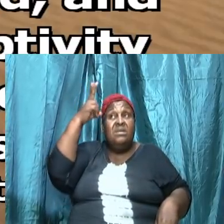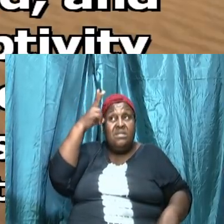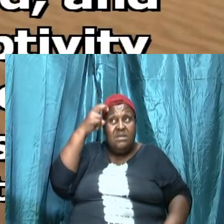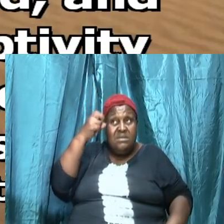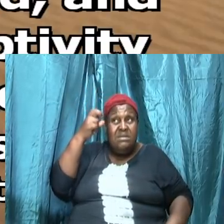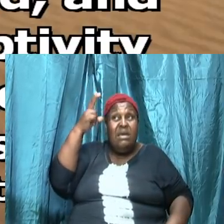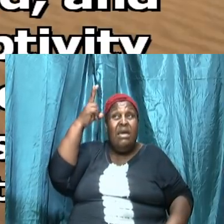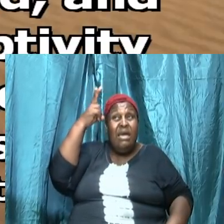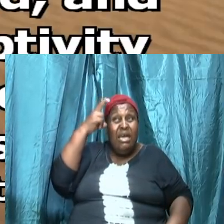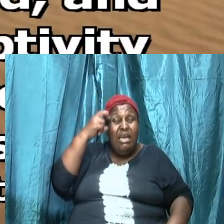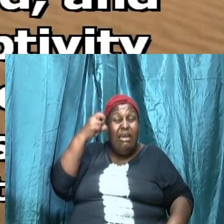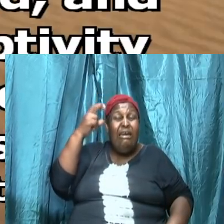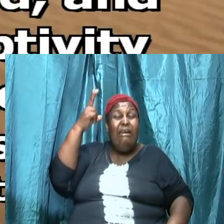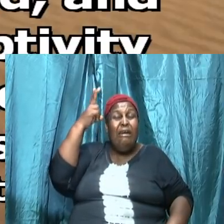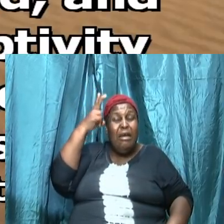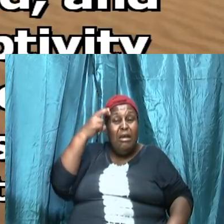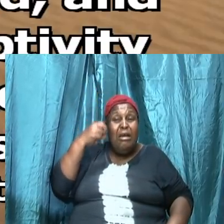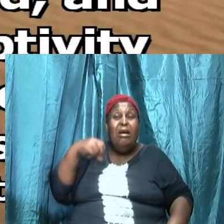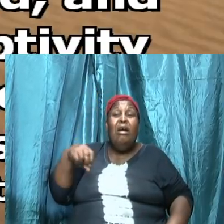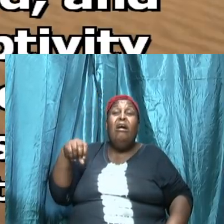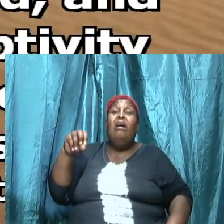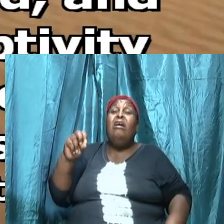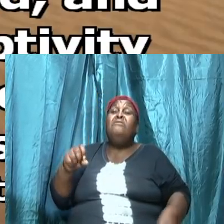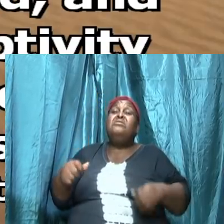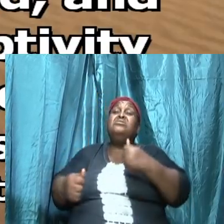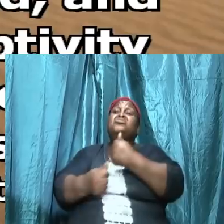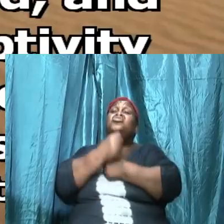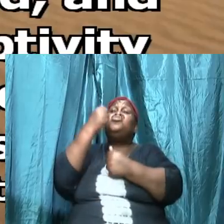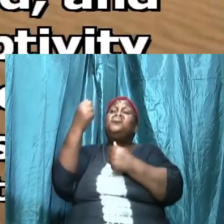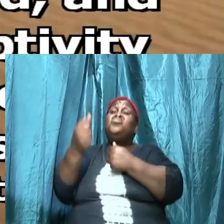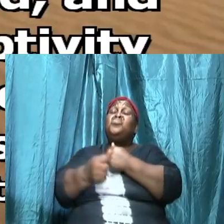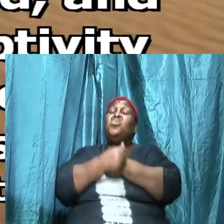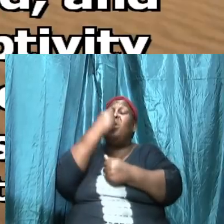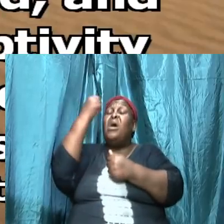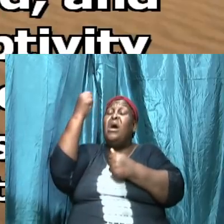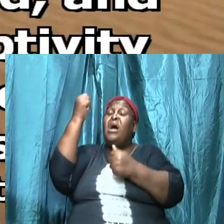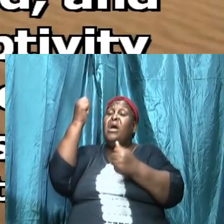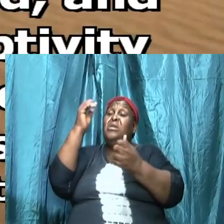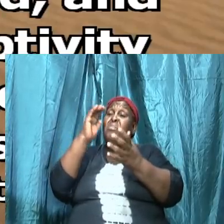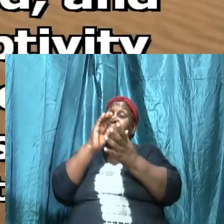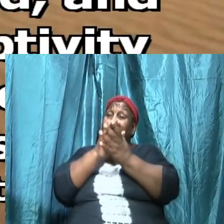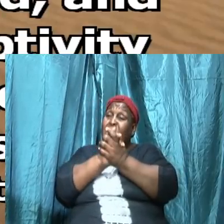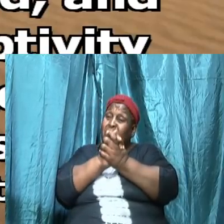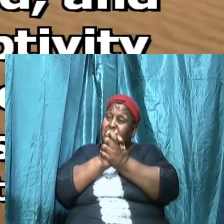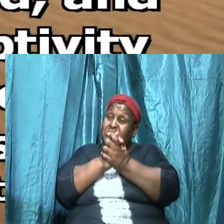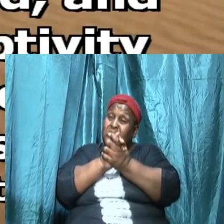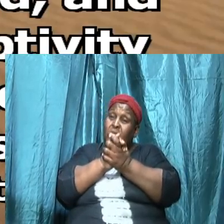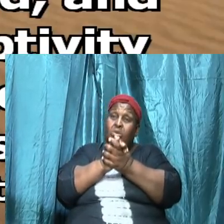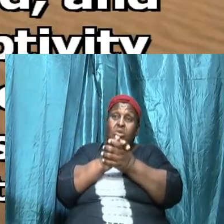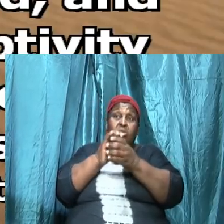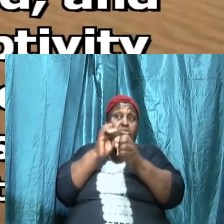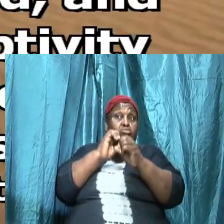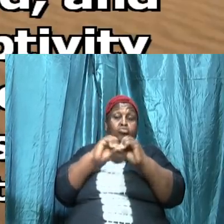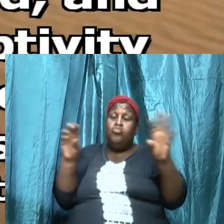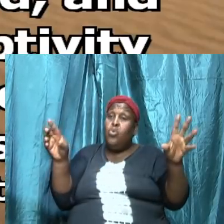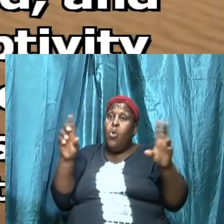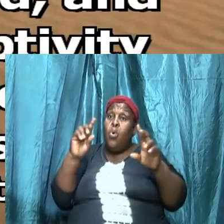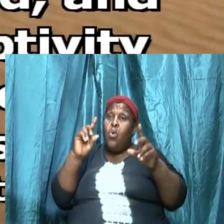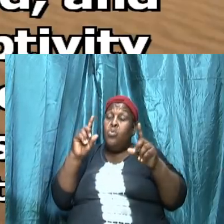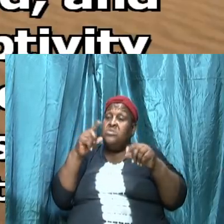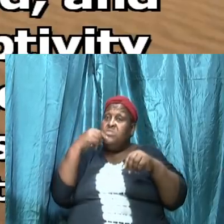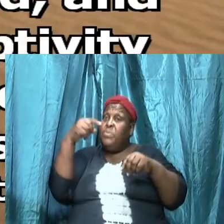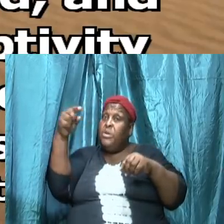no power in their marriage but if they don't repel it and they cause the thing to resonate in the